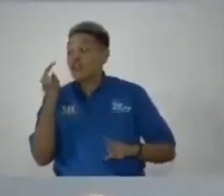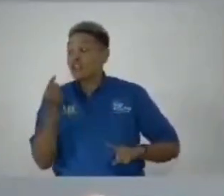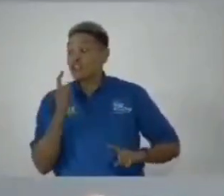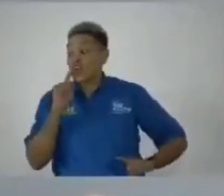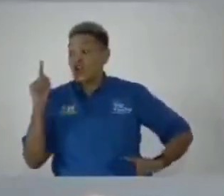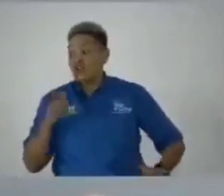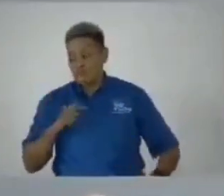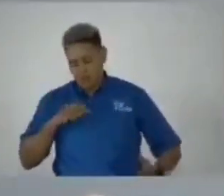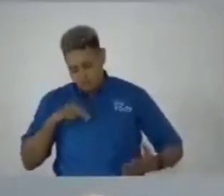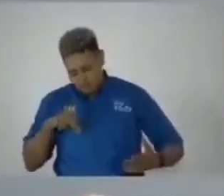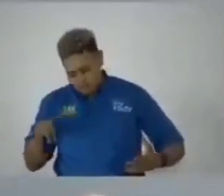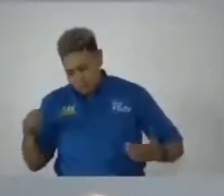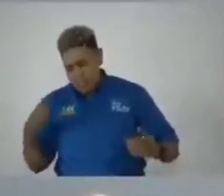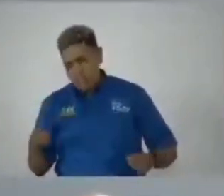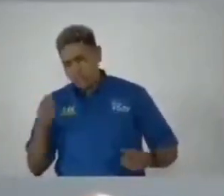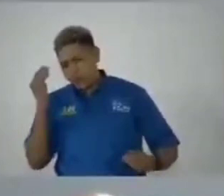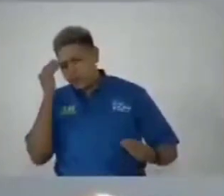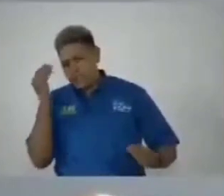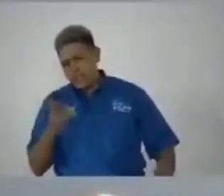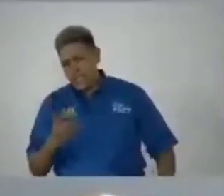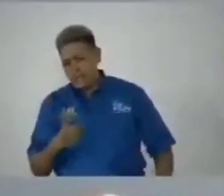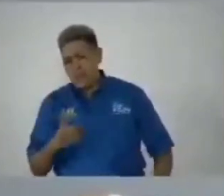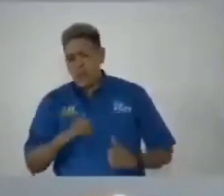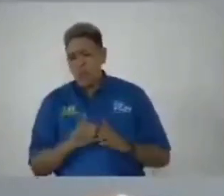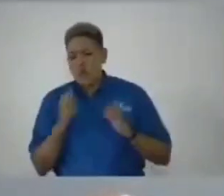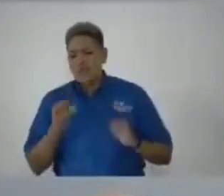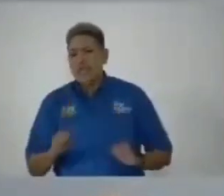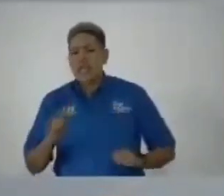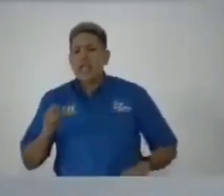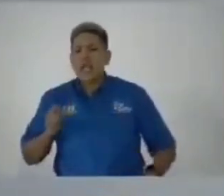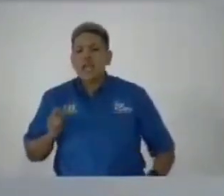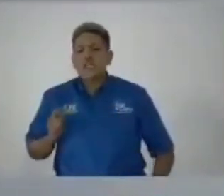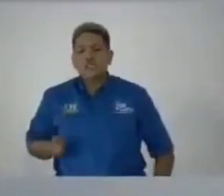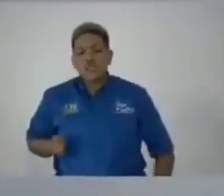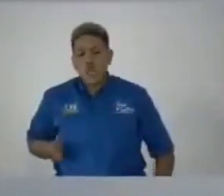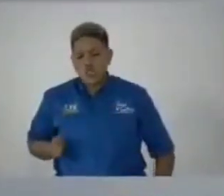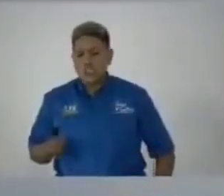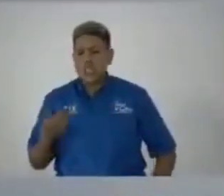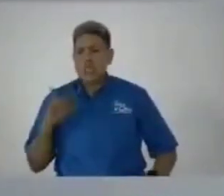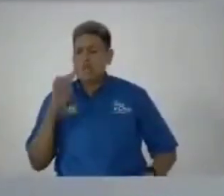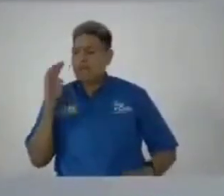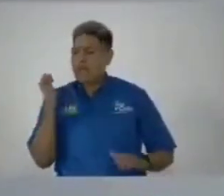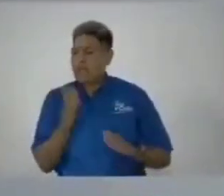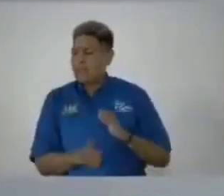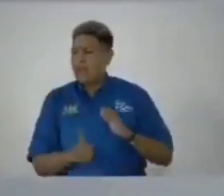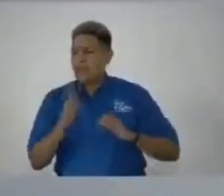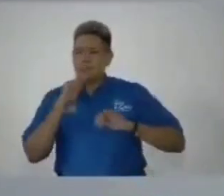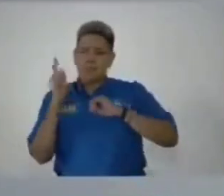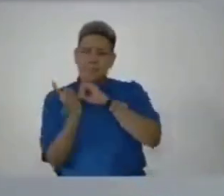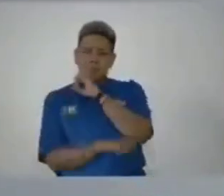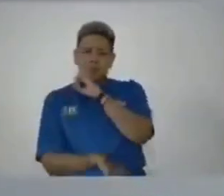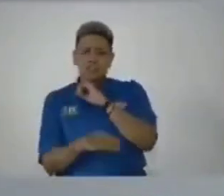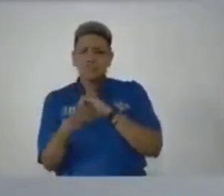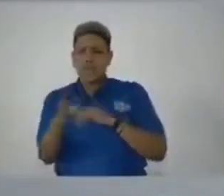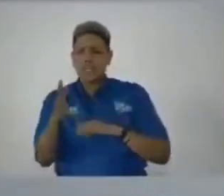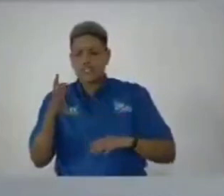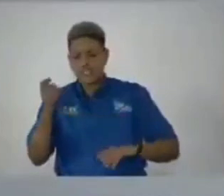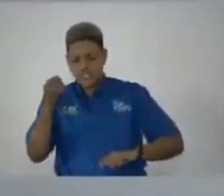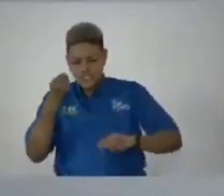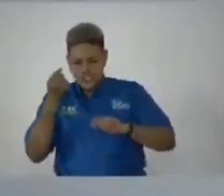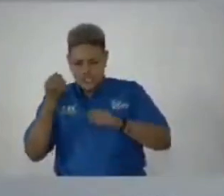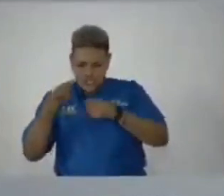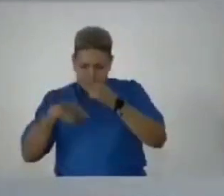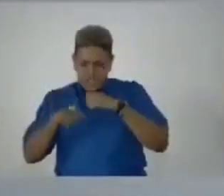so tell me how can a judge having passed a sentence turn around